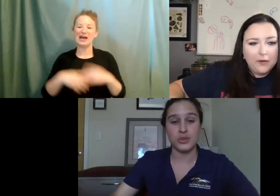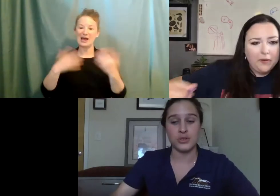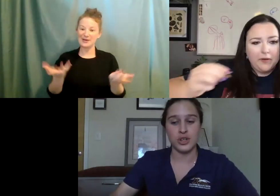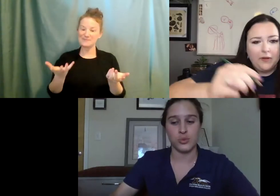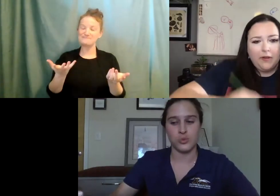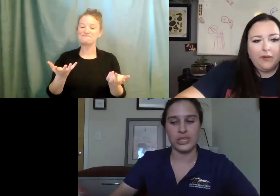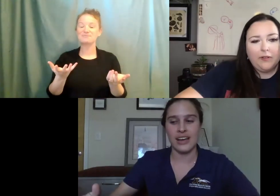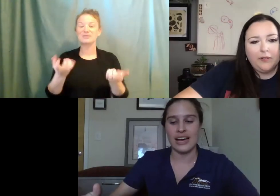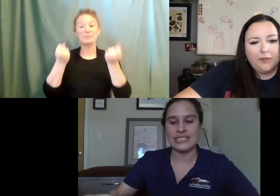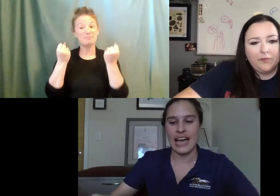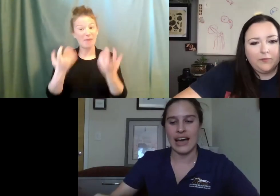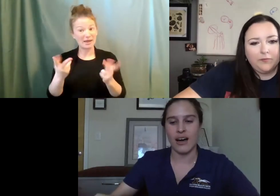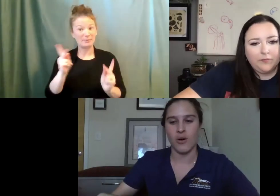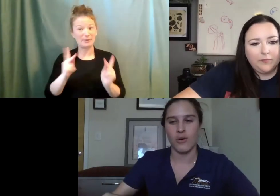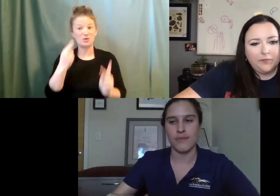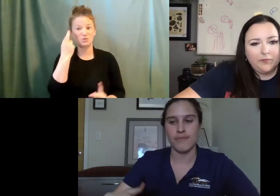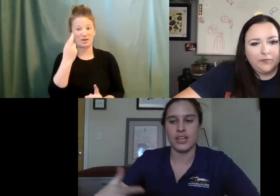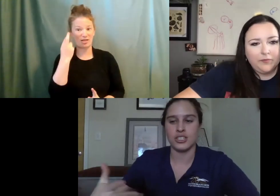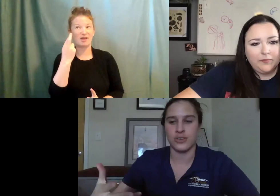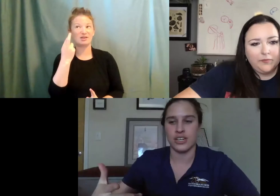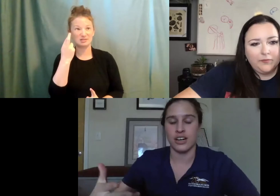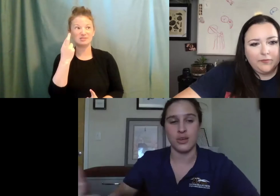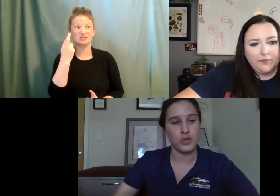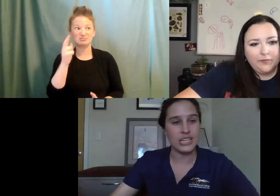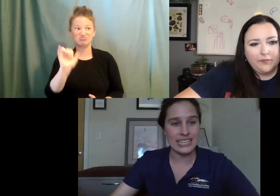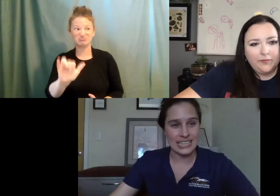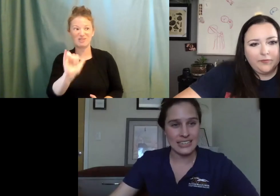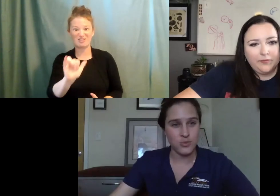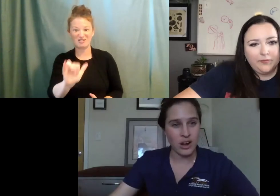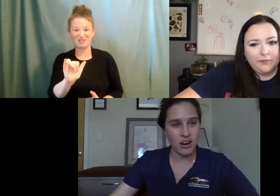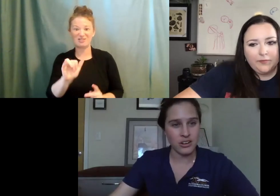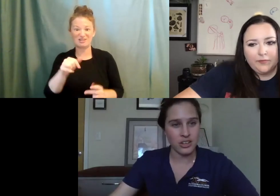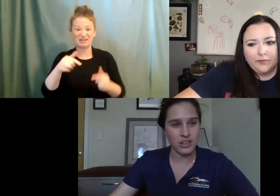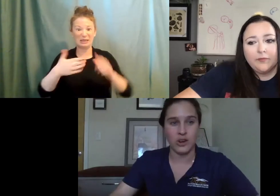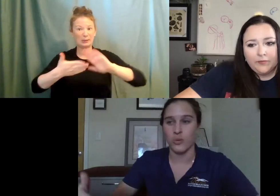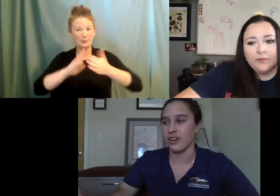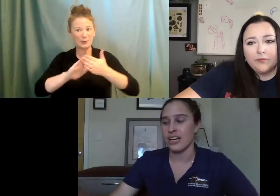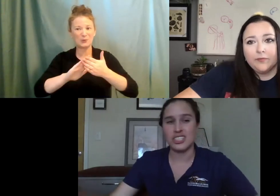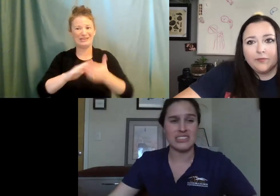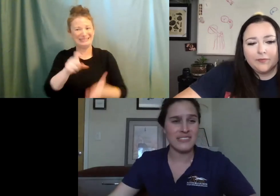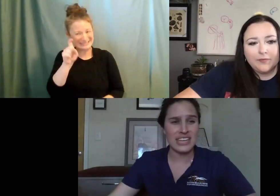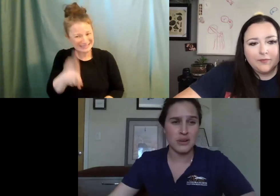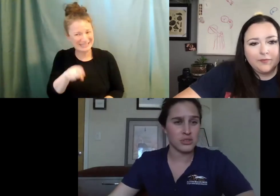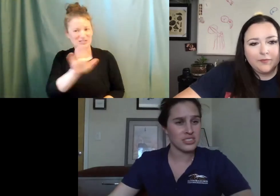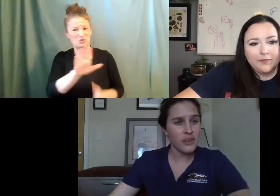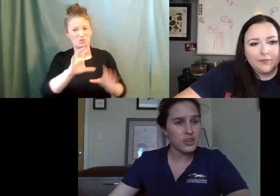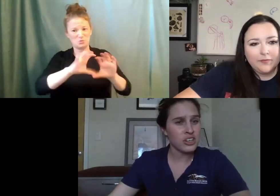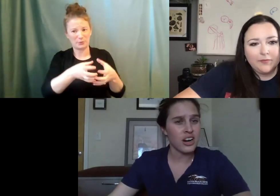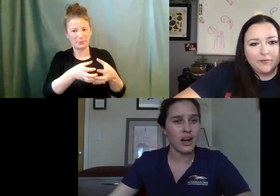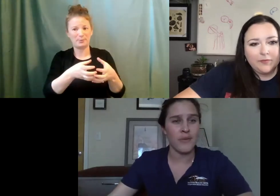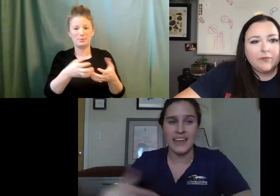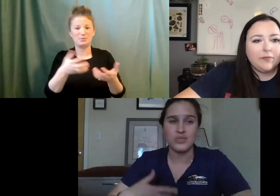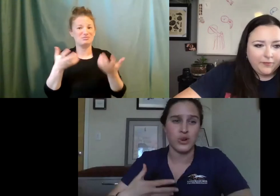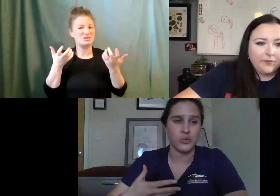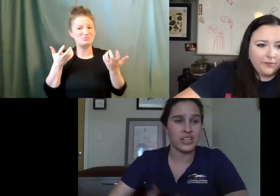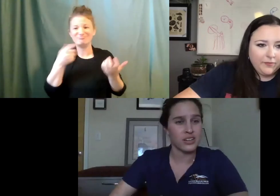lot of people, you know, realize how much of a community need we are. You know, they don't want to just leave an animal to suffer.